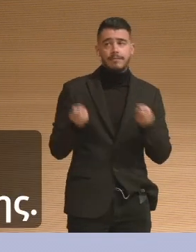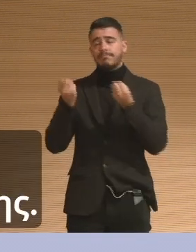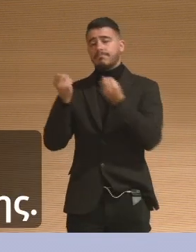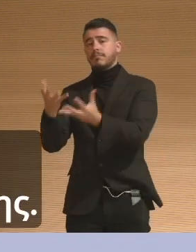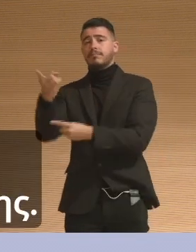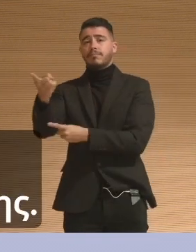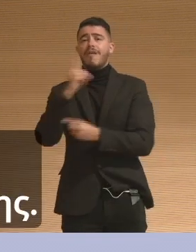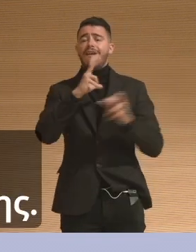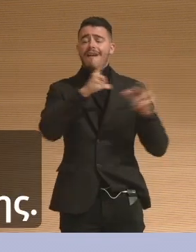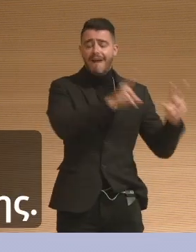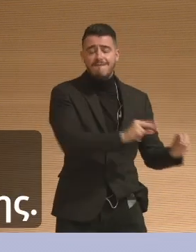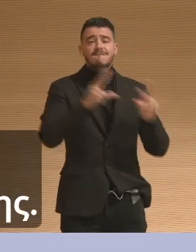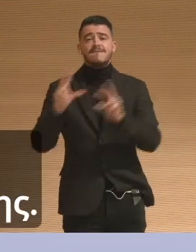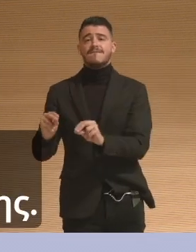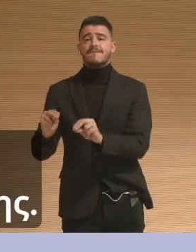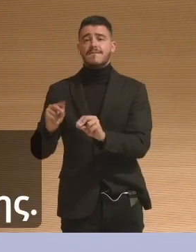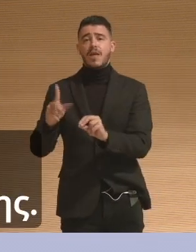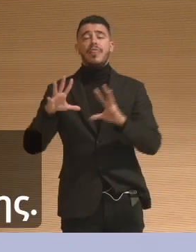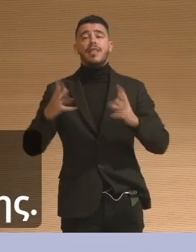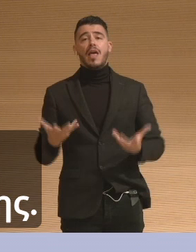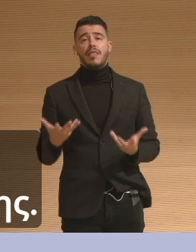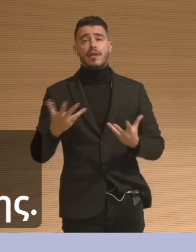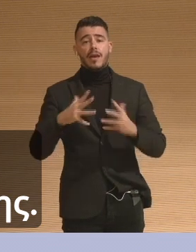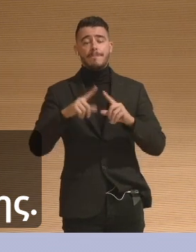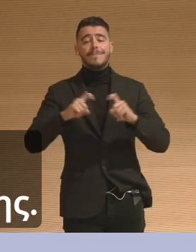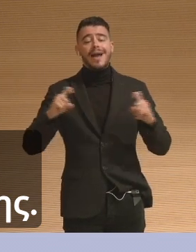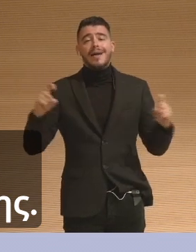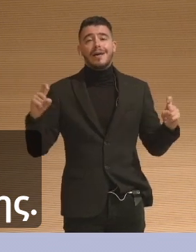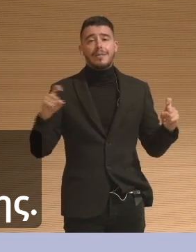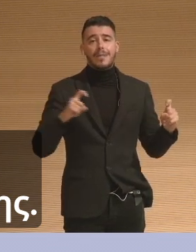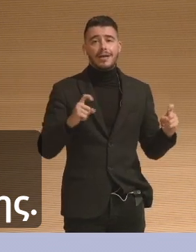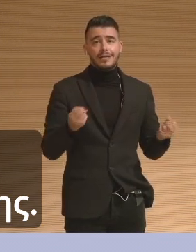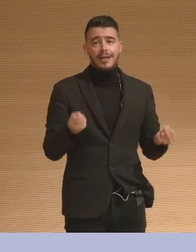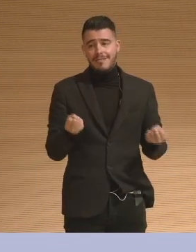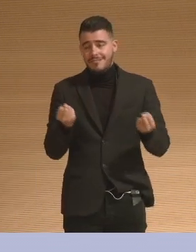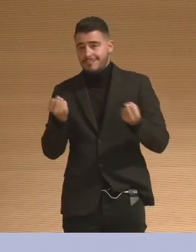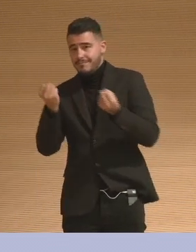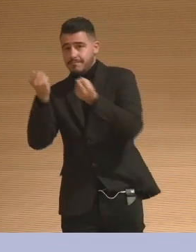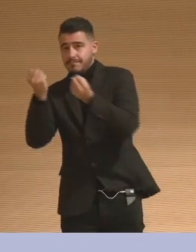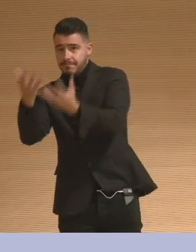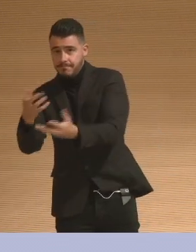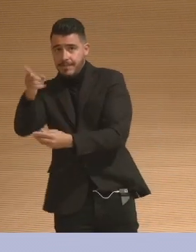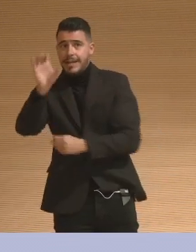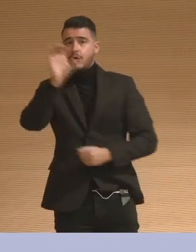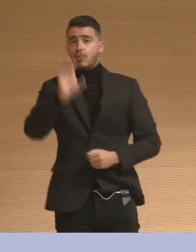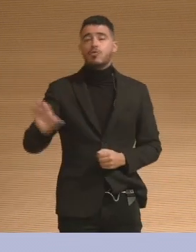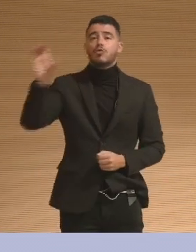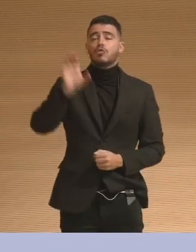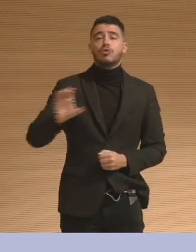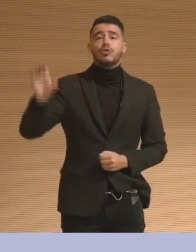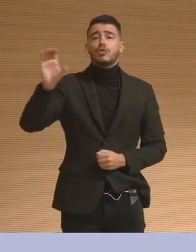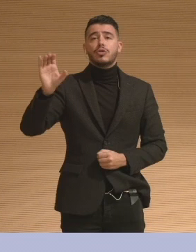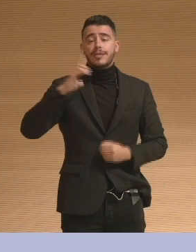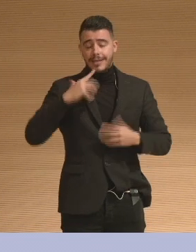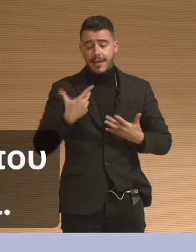Giving and being received. Releasing and unburdening from grief. Synergizing was an enormous